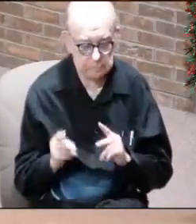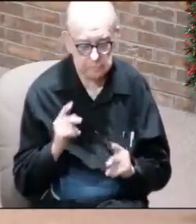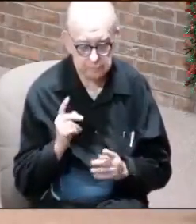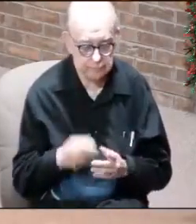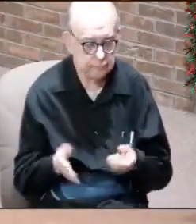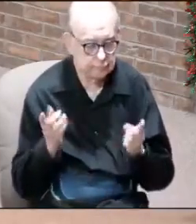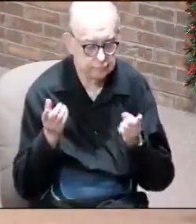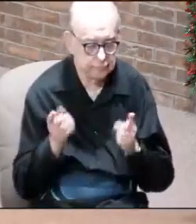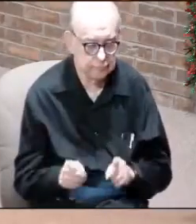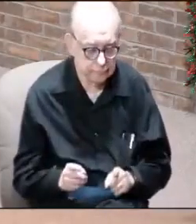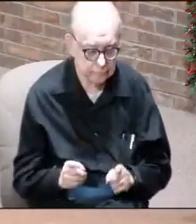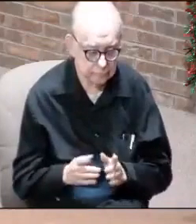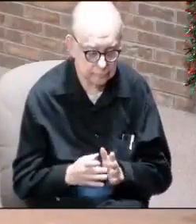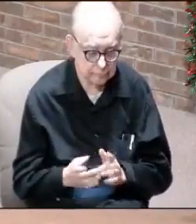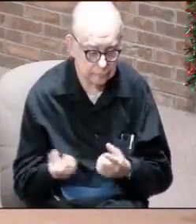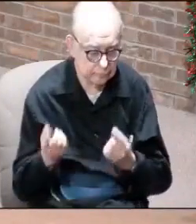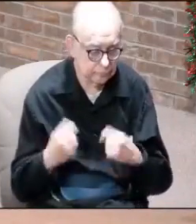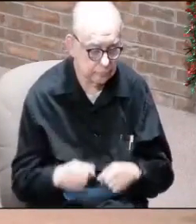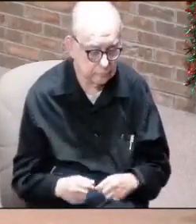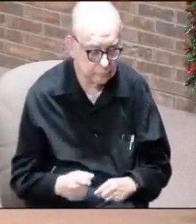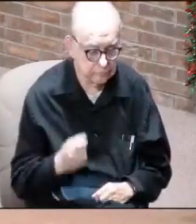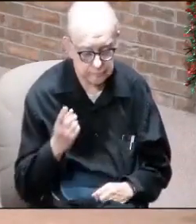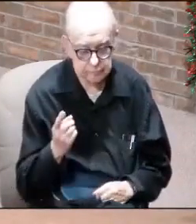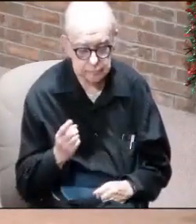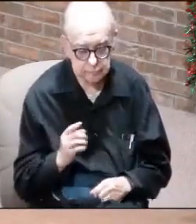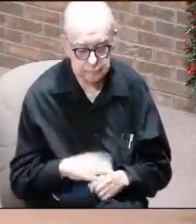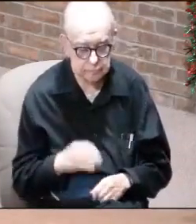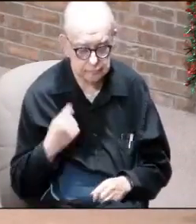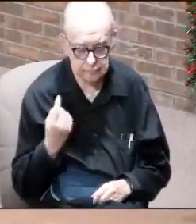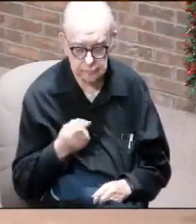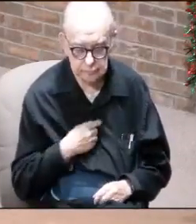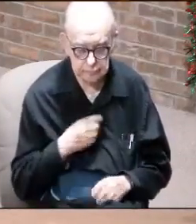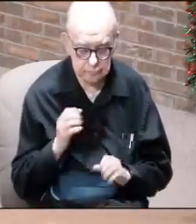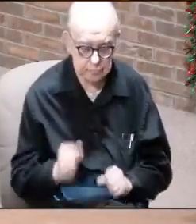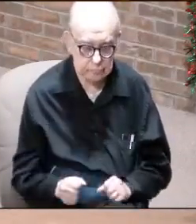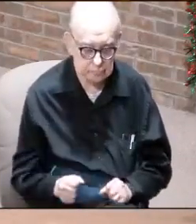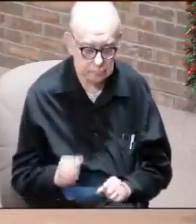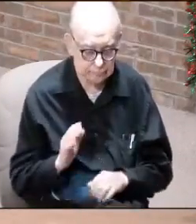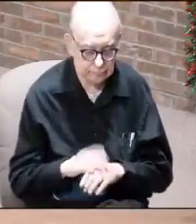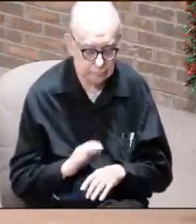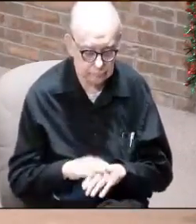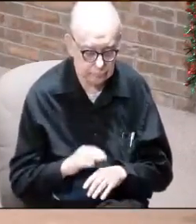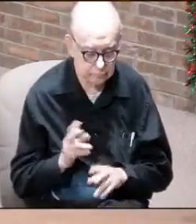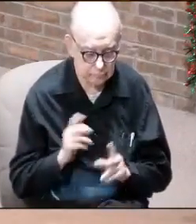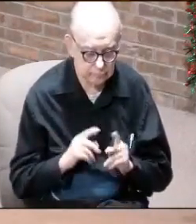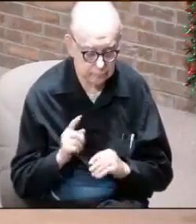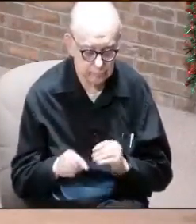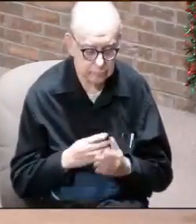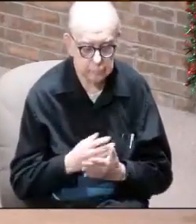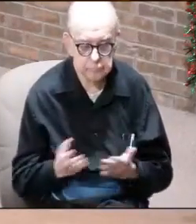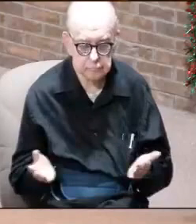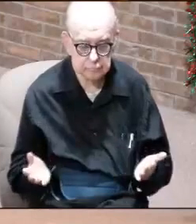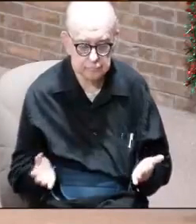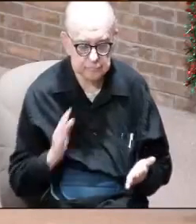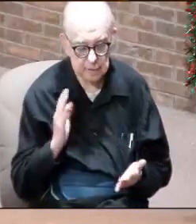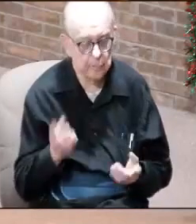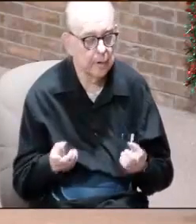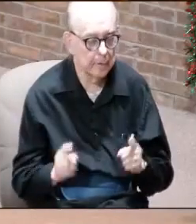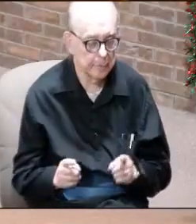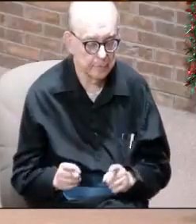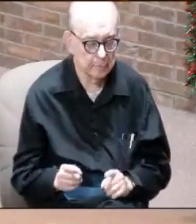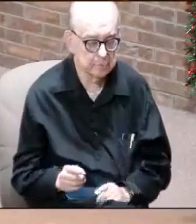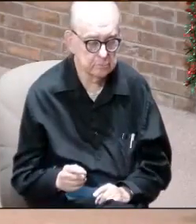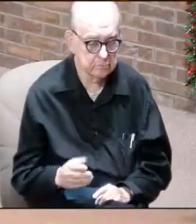here's what's going to happen when Jesus is coming. The wake-up call is to us to go be able to warn people about these things that are going to happen.